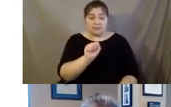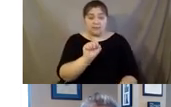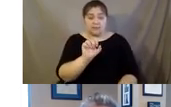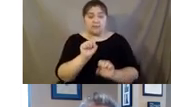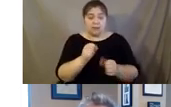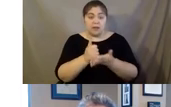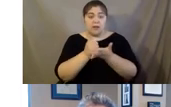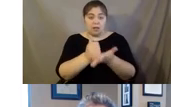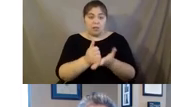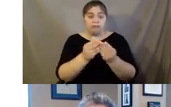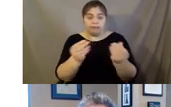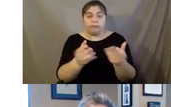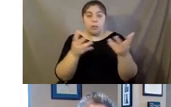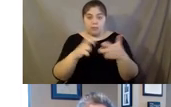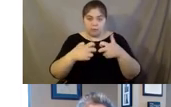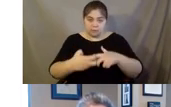Next slide.